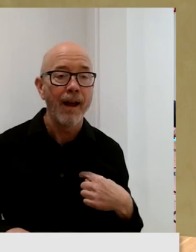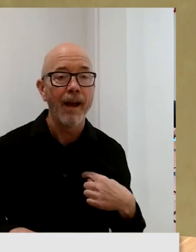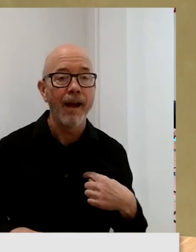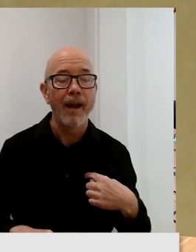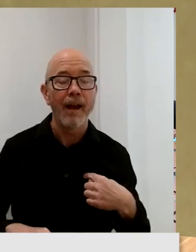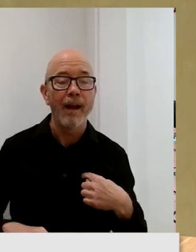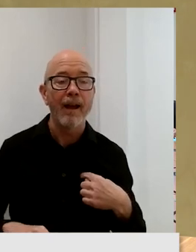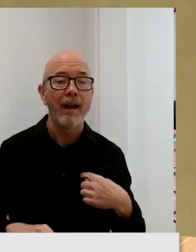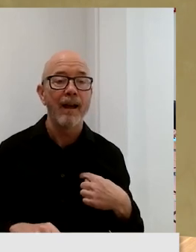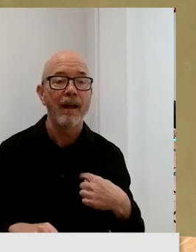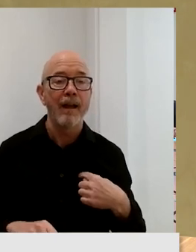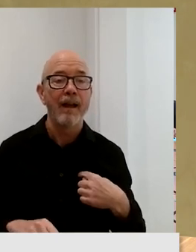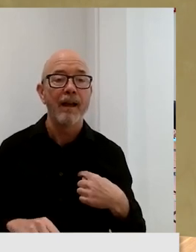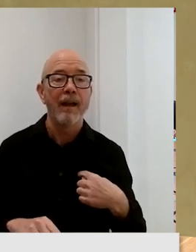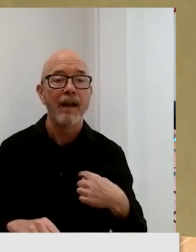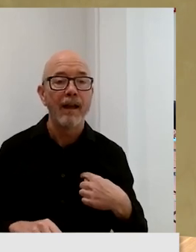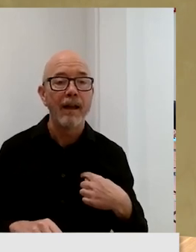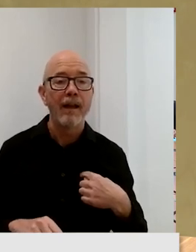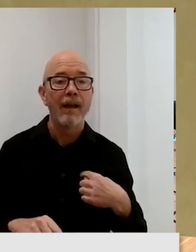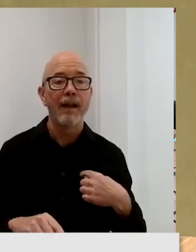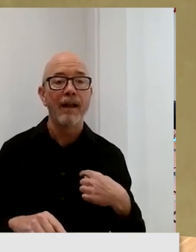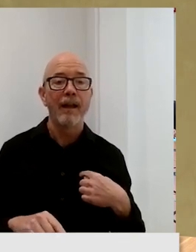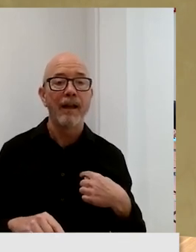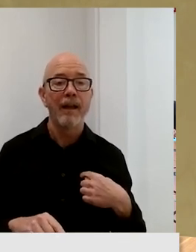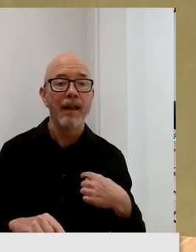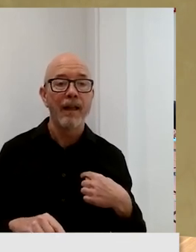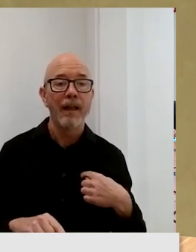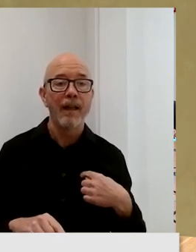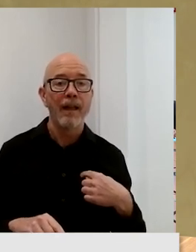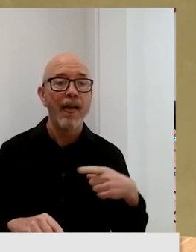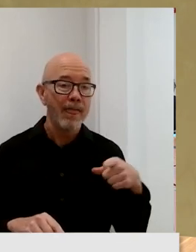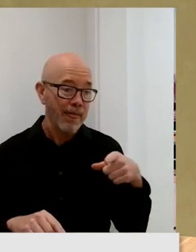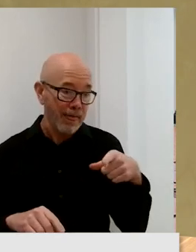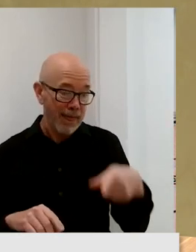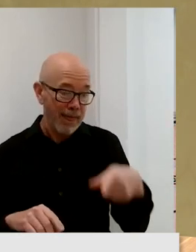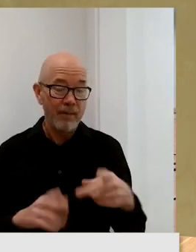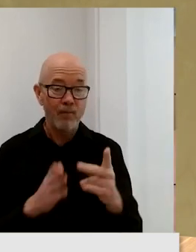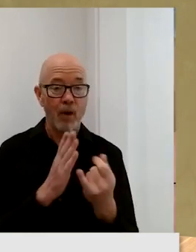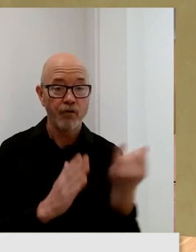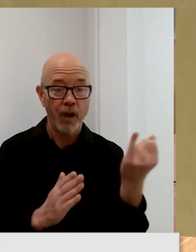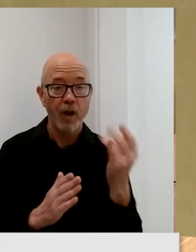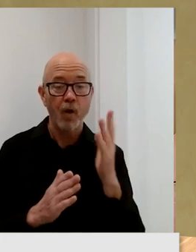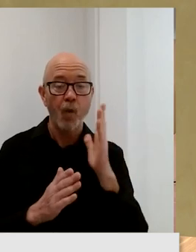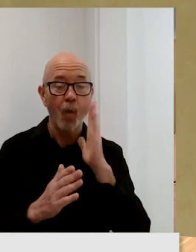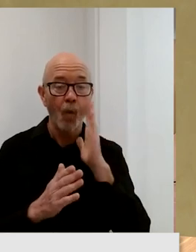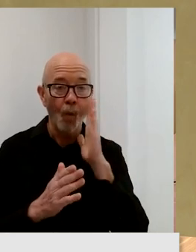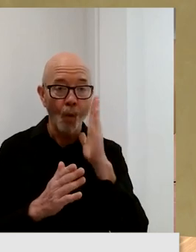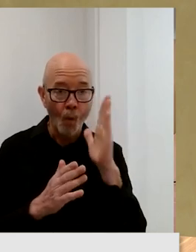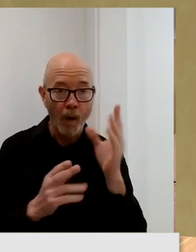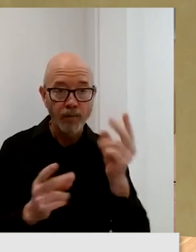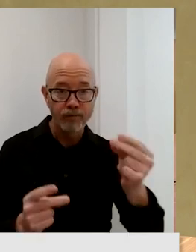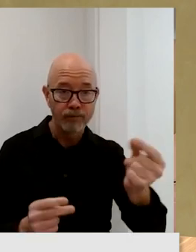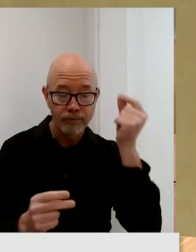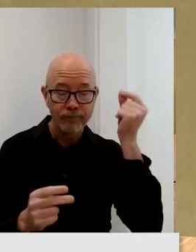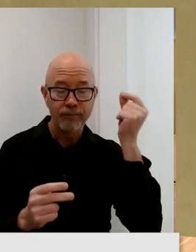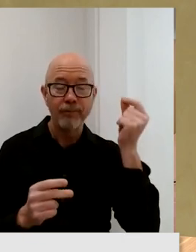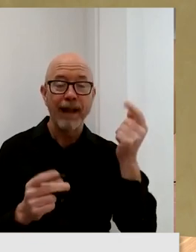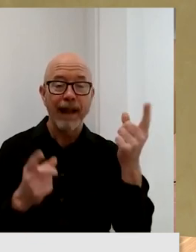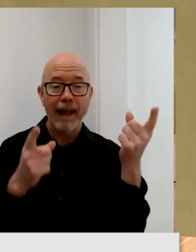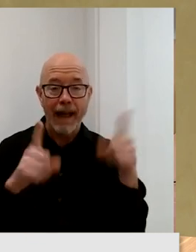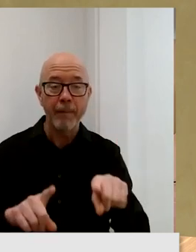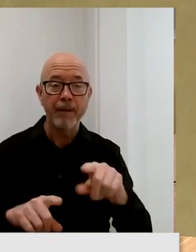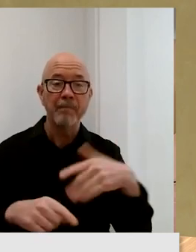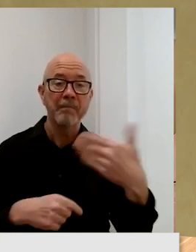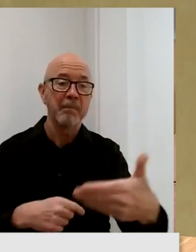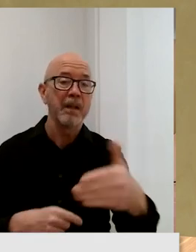this. South here into a silk purse by June. I think we're going to need to postpone the adoption of this plan for another year